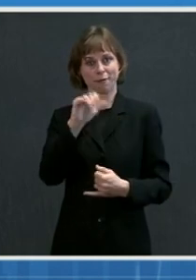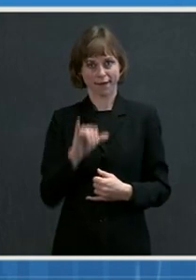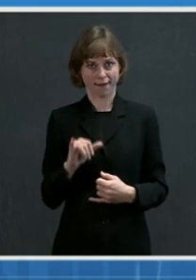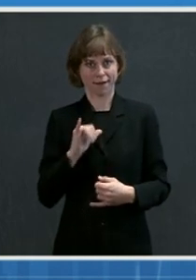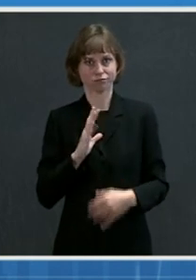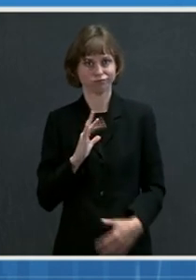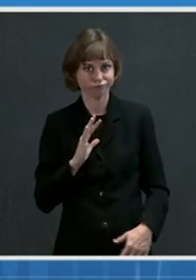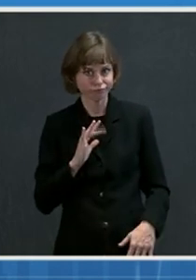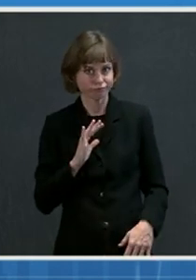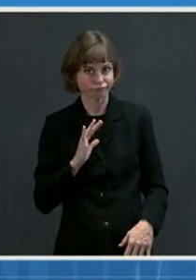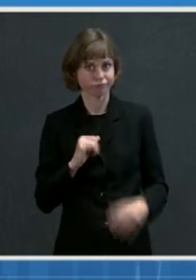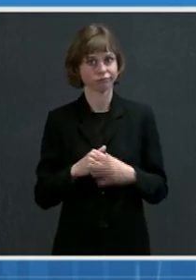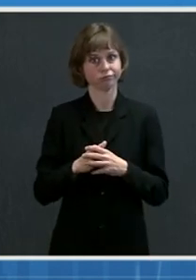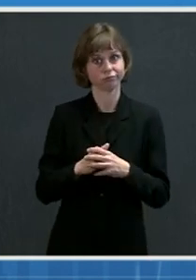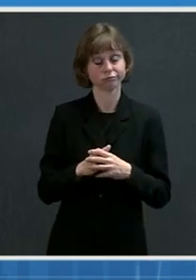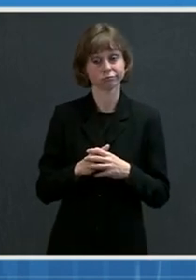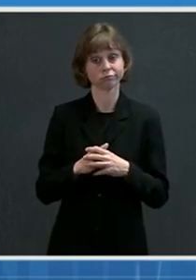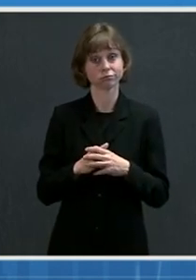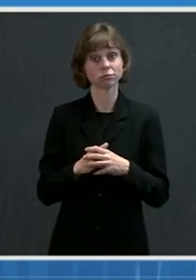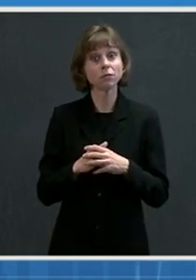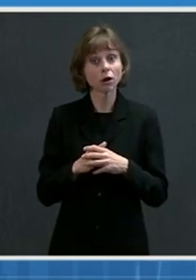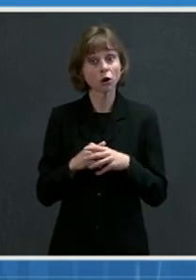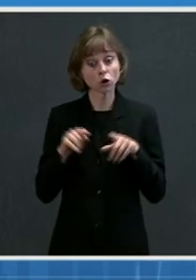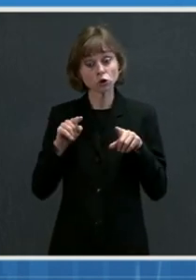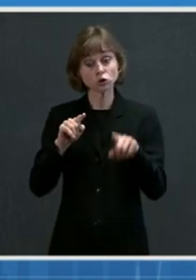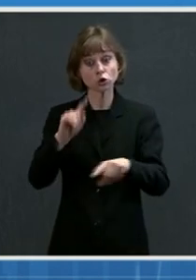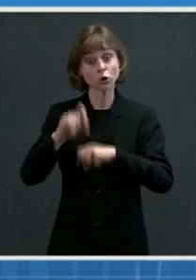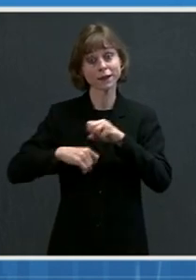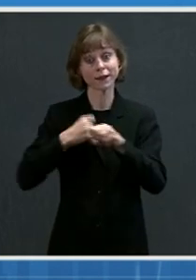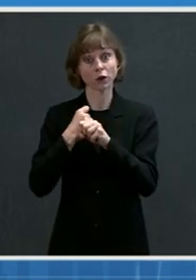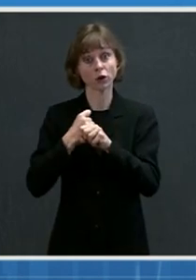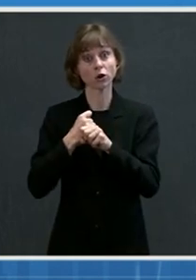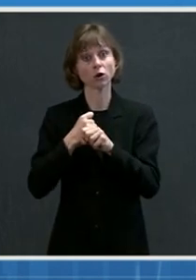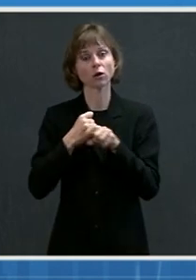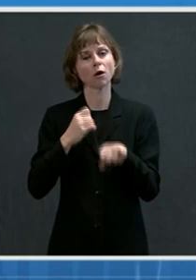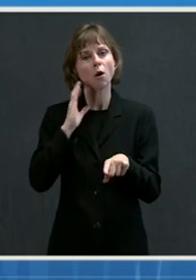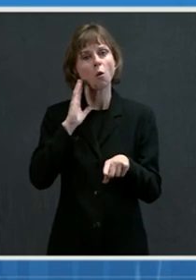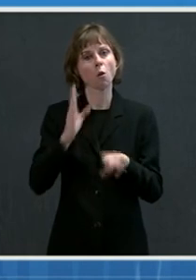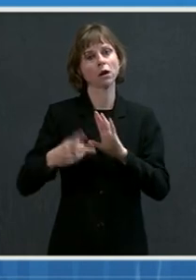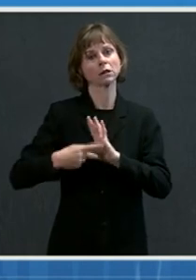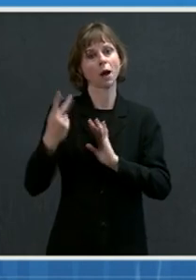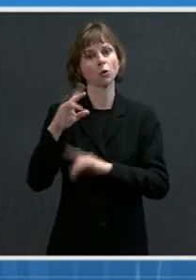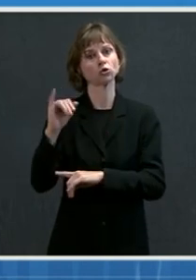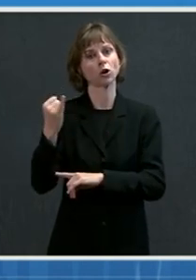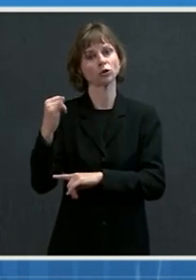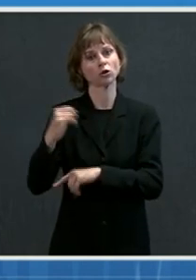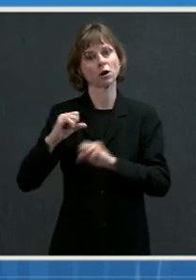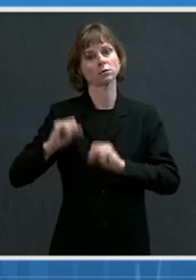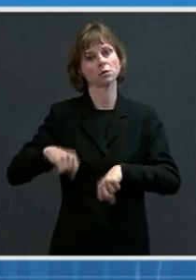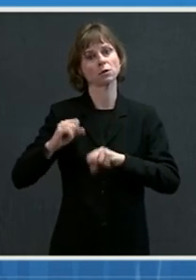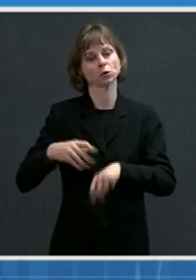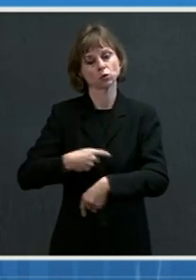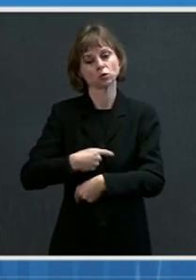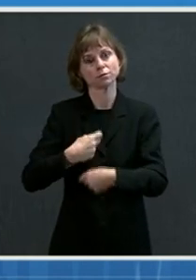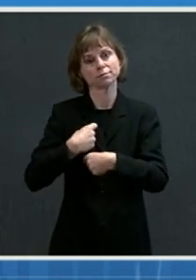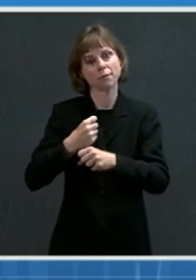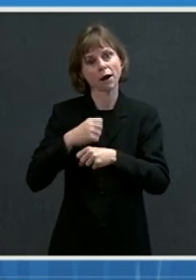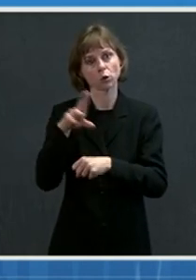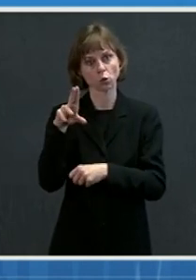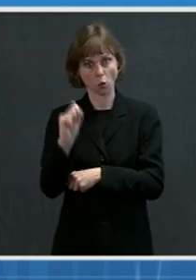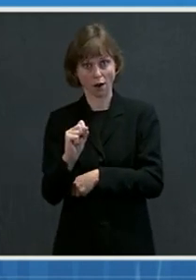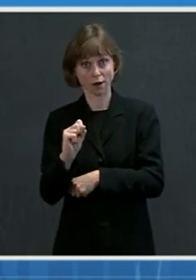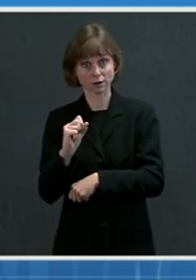year, these actions will double Johnson & Johnson's U.S. capacity, should reduce drug substance, and increase the U.S.